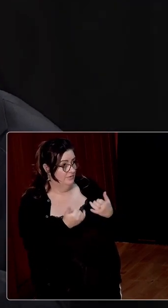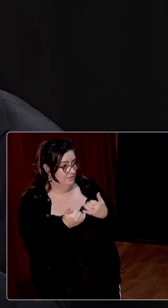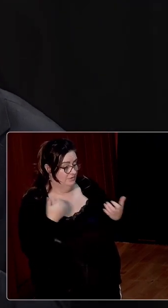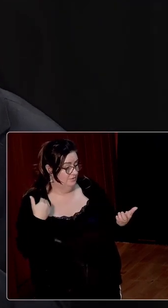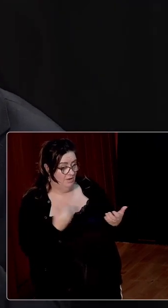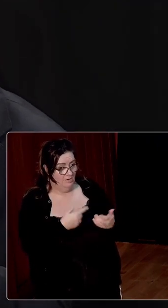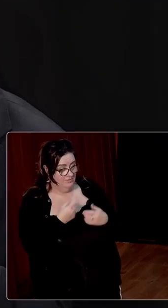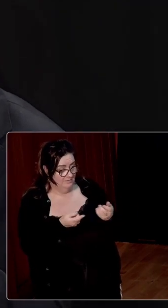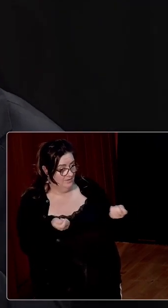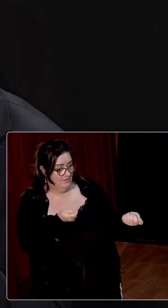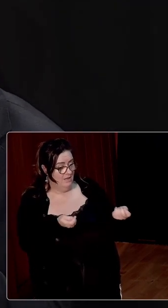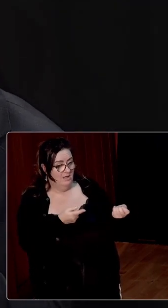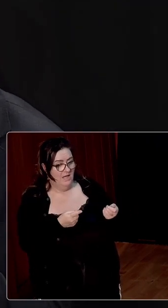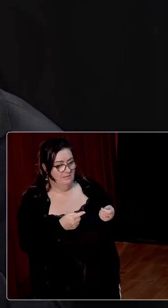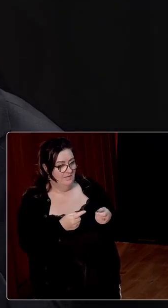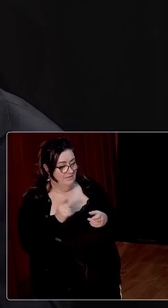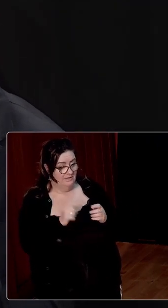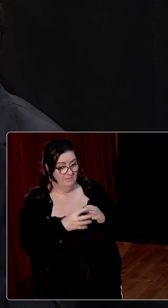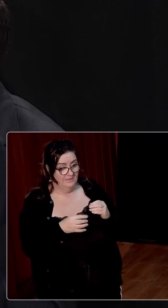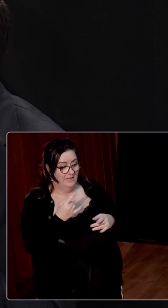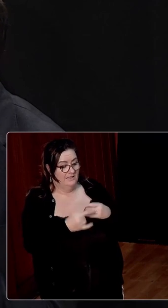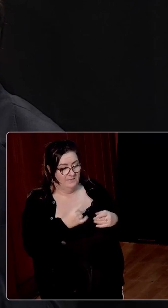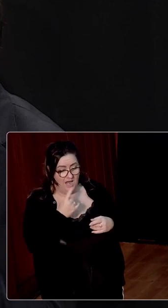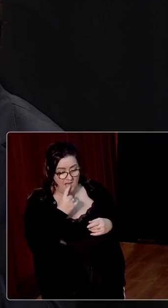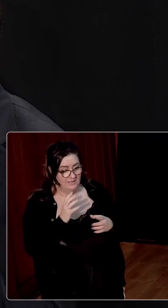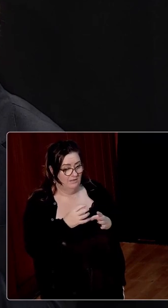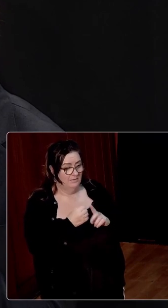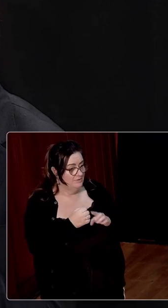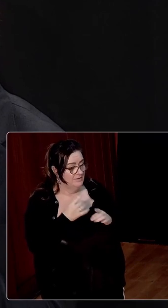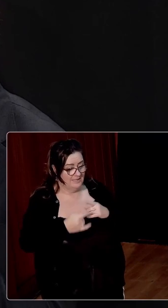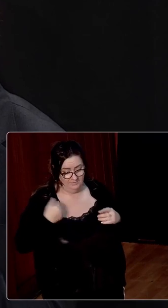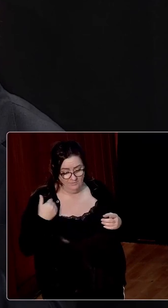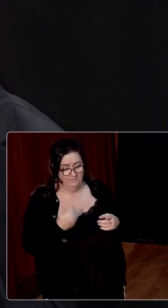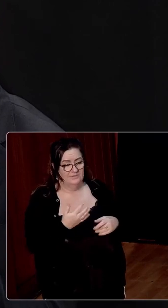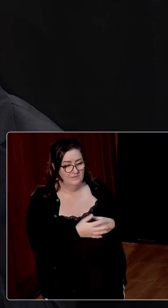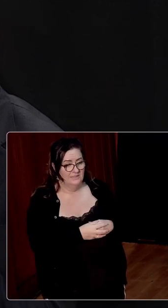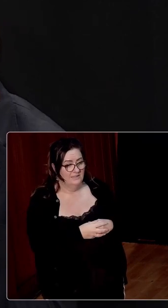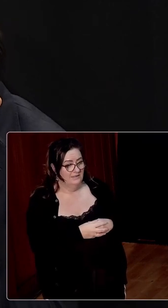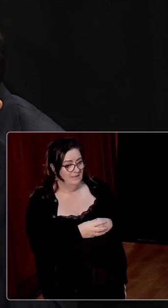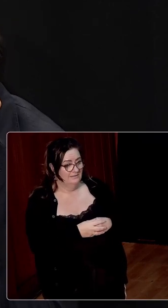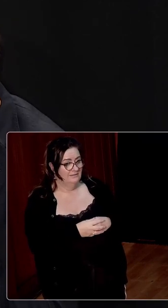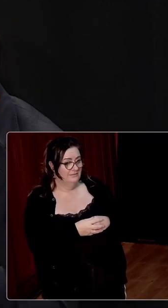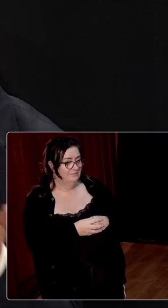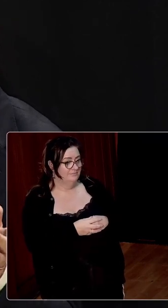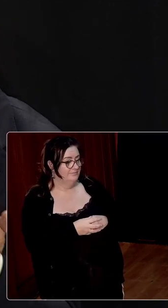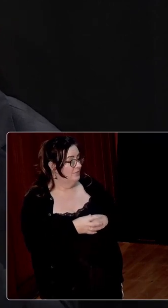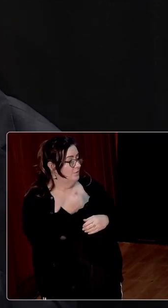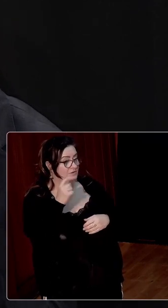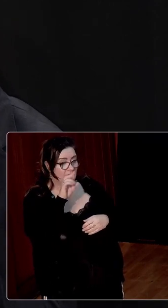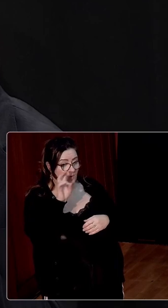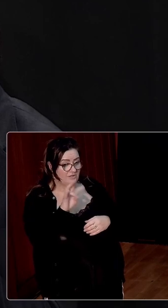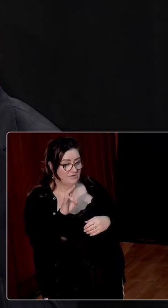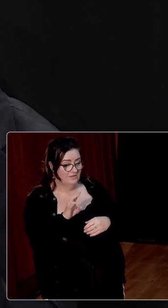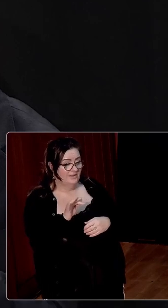years. And obviously, the horrors that have come out in more recent times have sort of given credence to that. But I suppose one of the questions, and